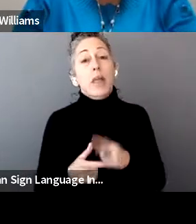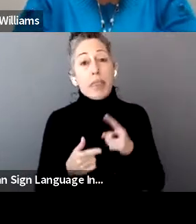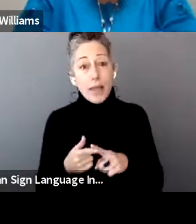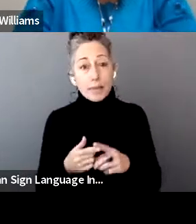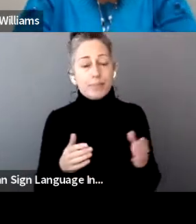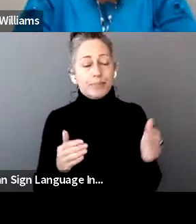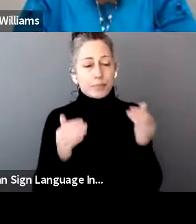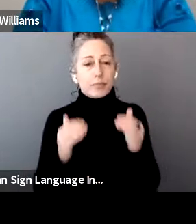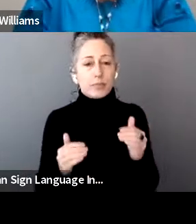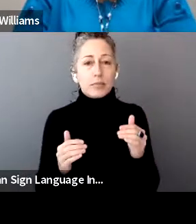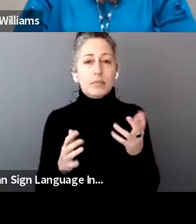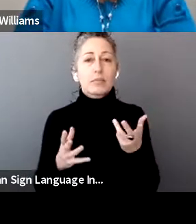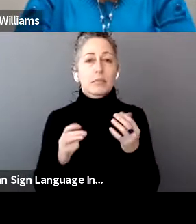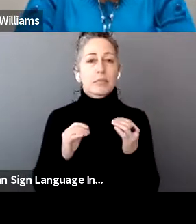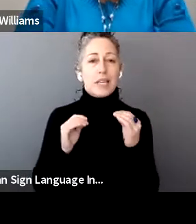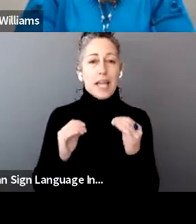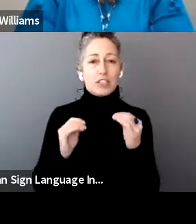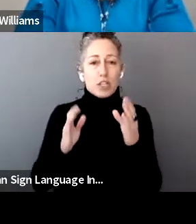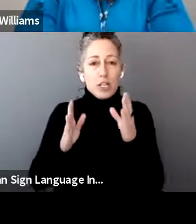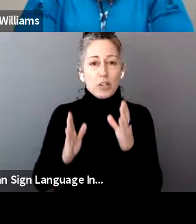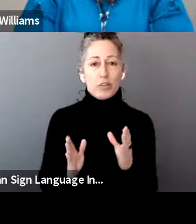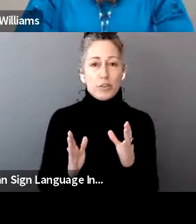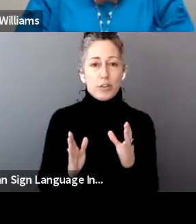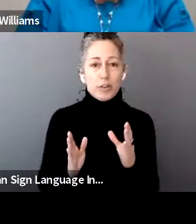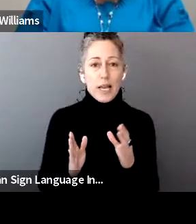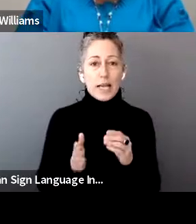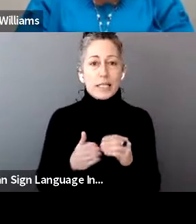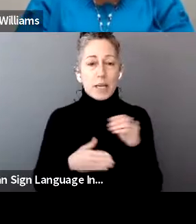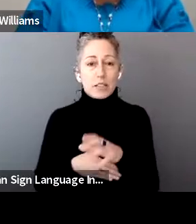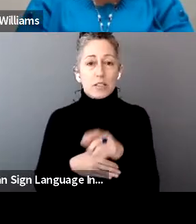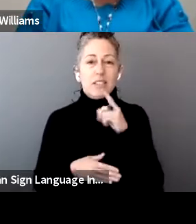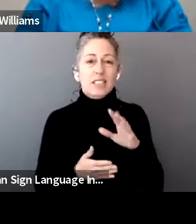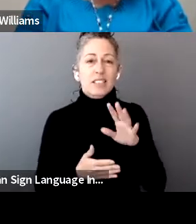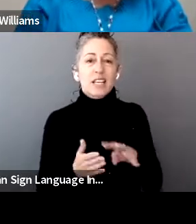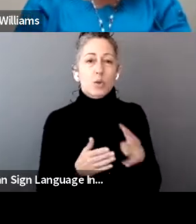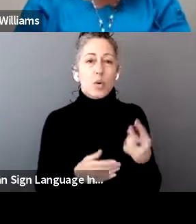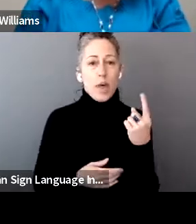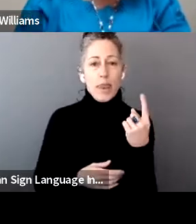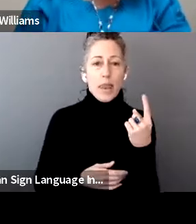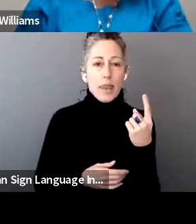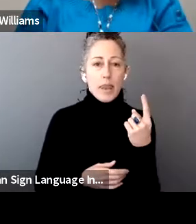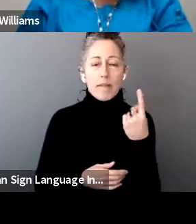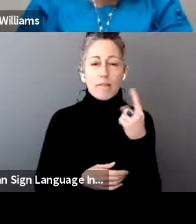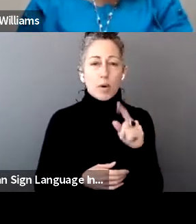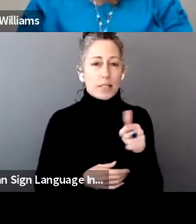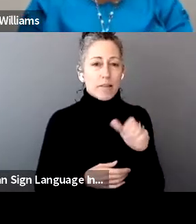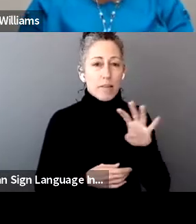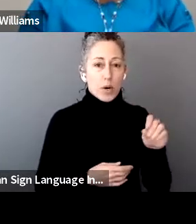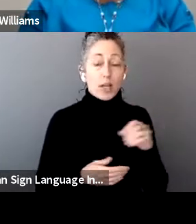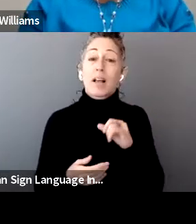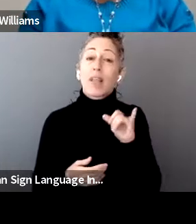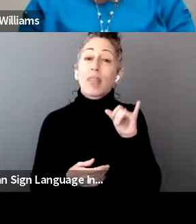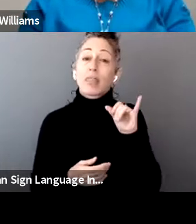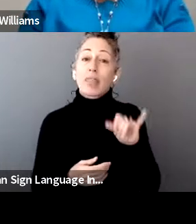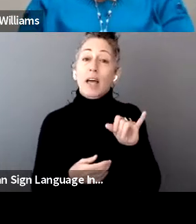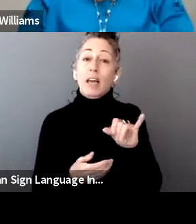educator expenses that are claimed on schedule one of the form 1040. Those may include amounts that are paid